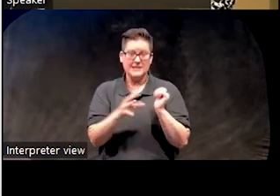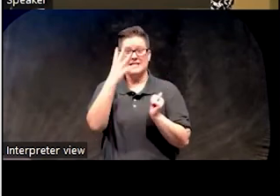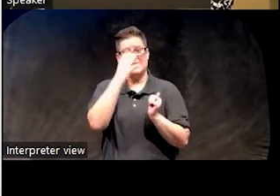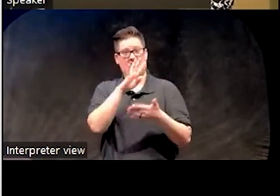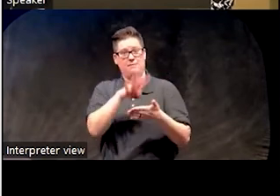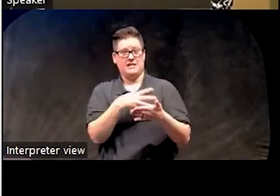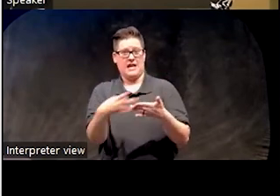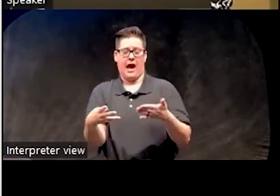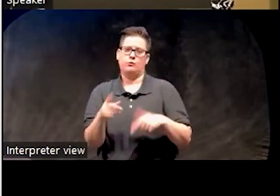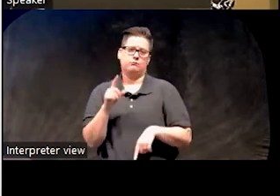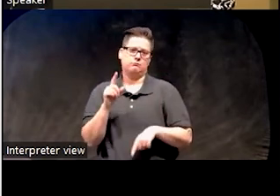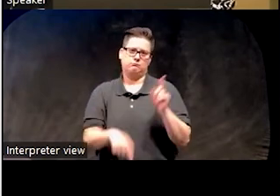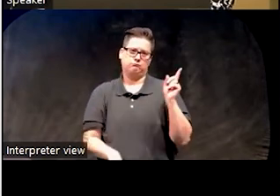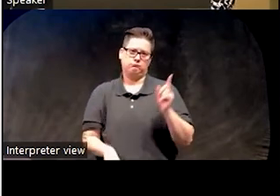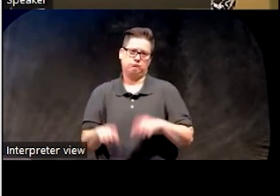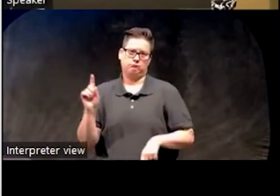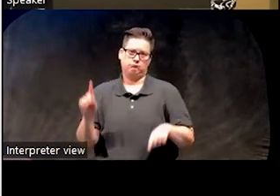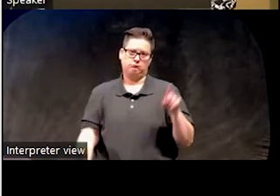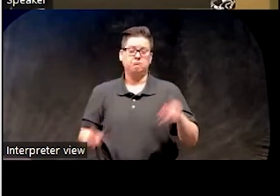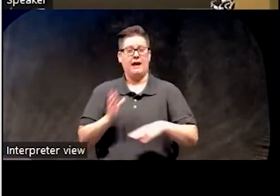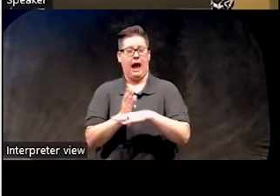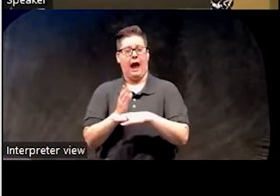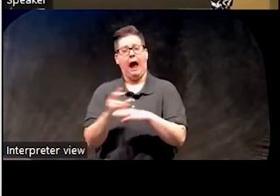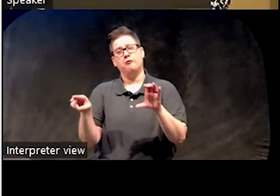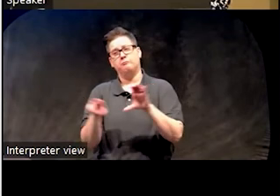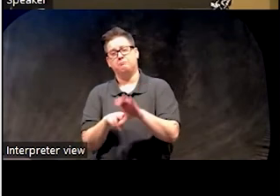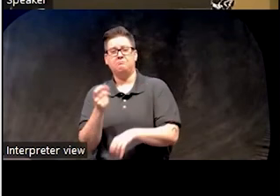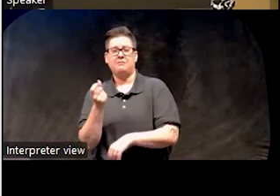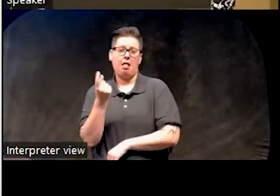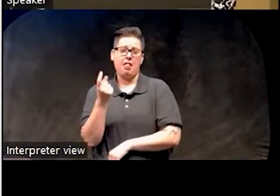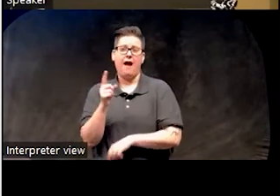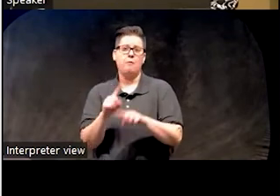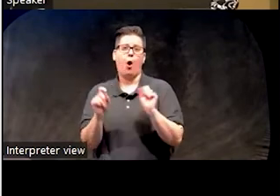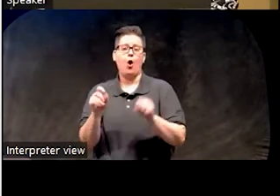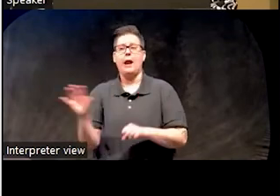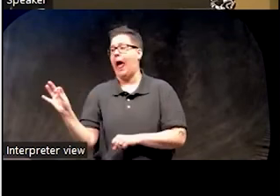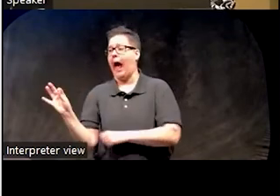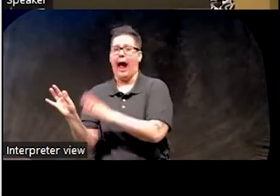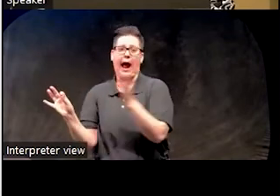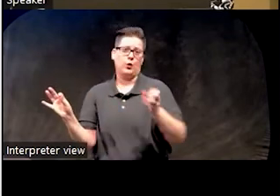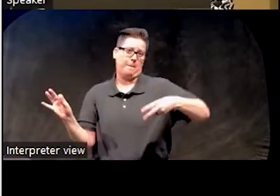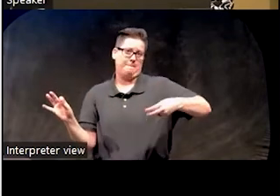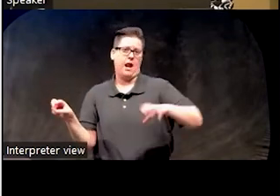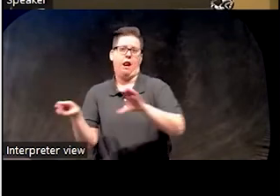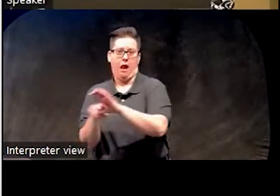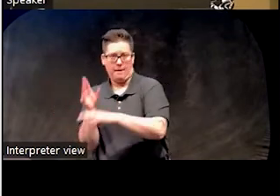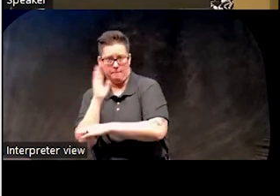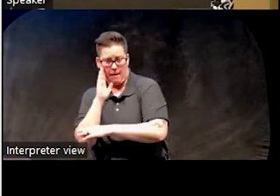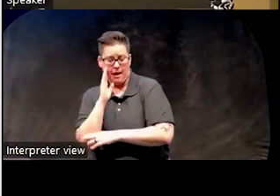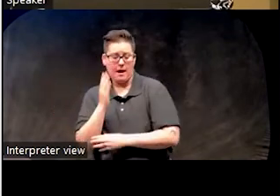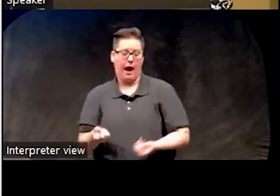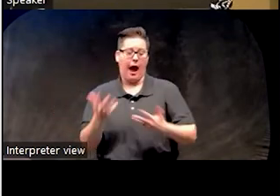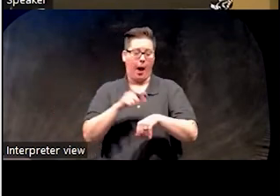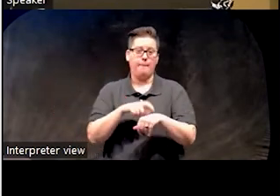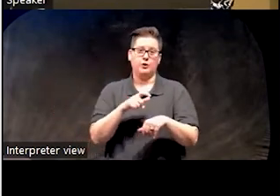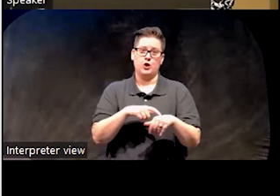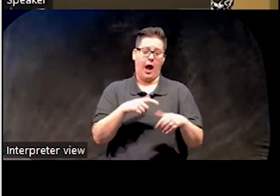schedule was pretty variable. Average bedtime was 11, but ranged from nine to midnight. Average time out of bed was